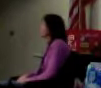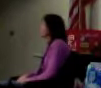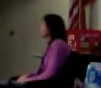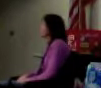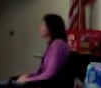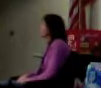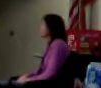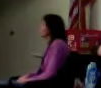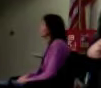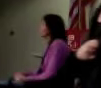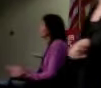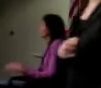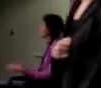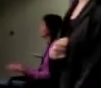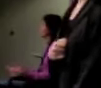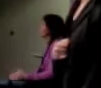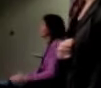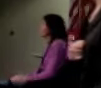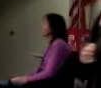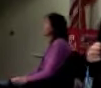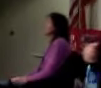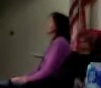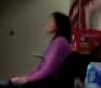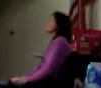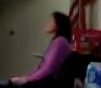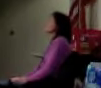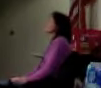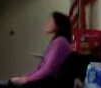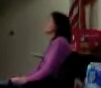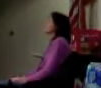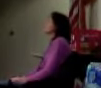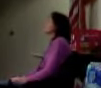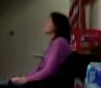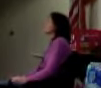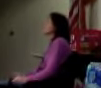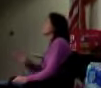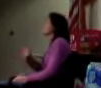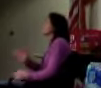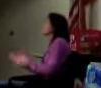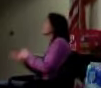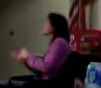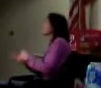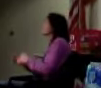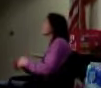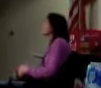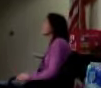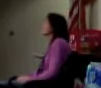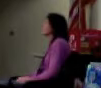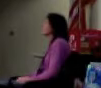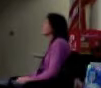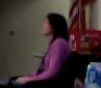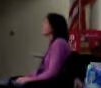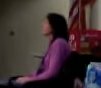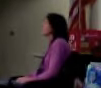Okay. Here's the heavy lifting for today. We can go over this a thousand times or you'll never have to see it again.